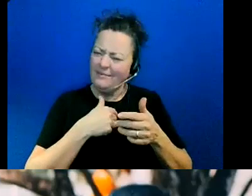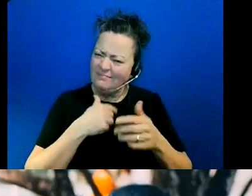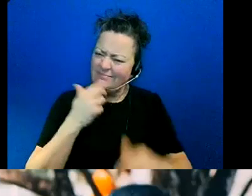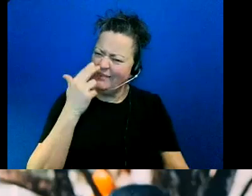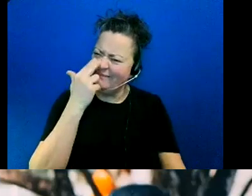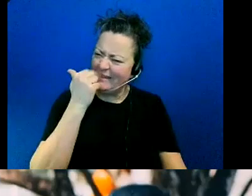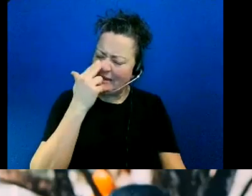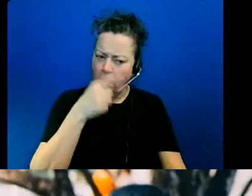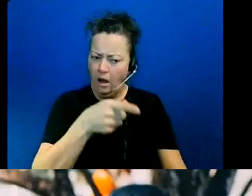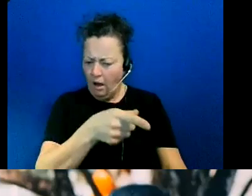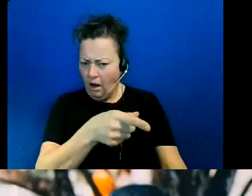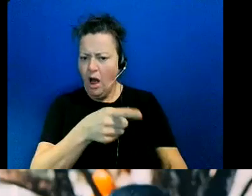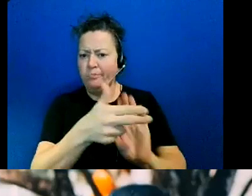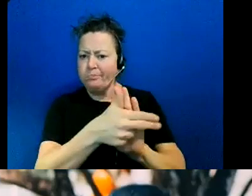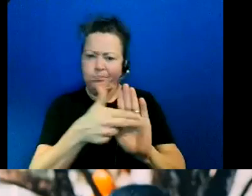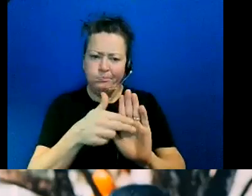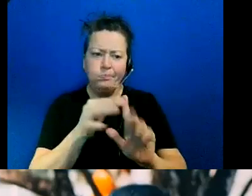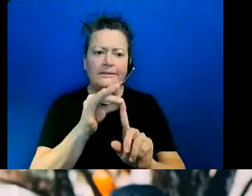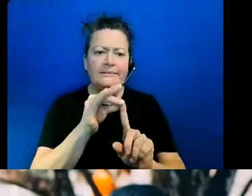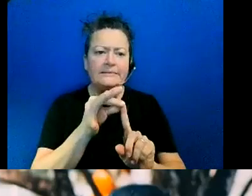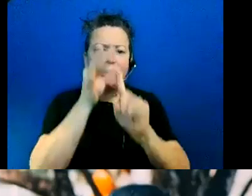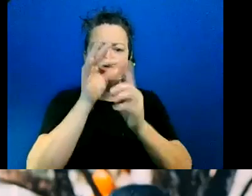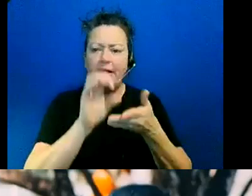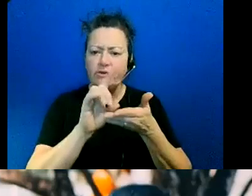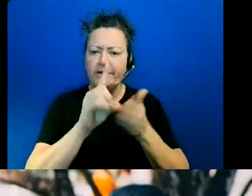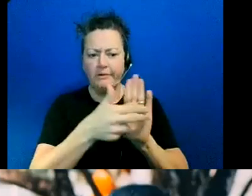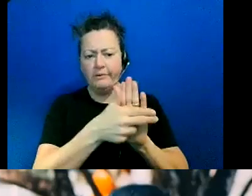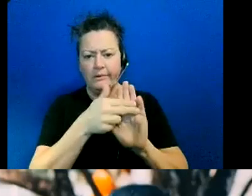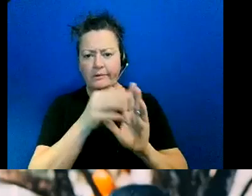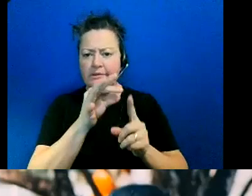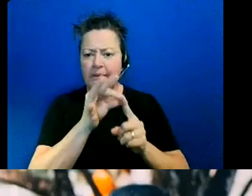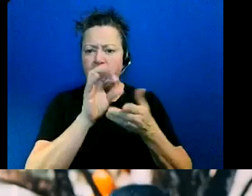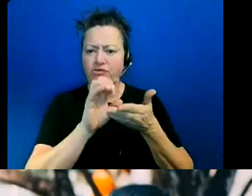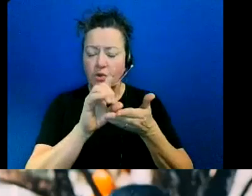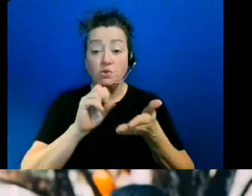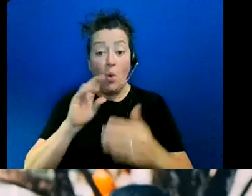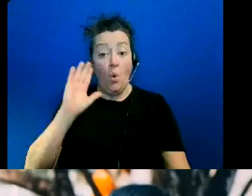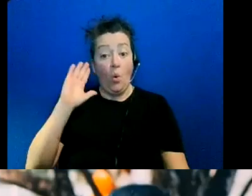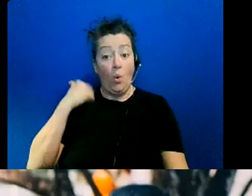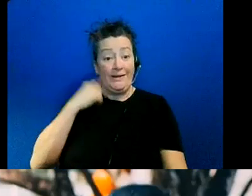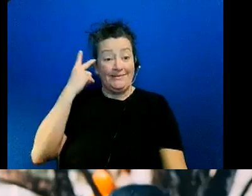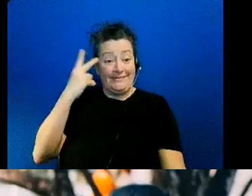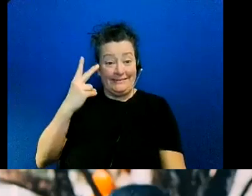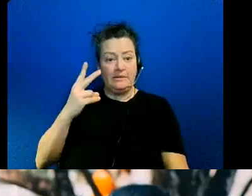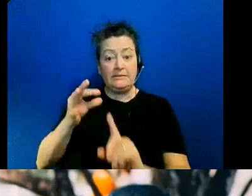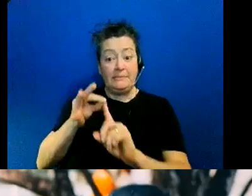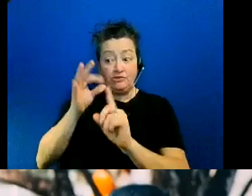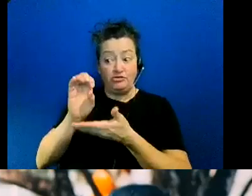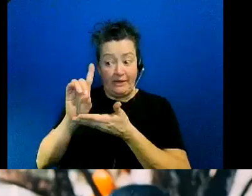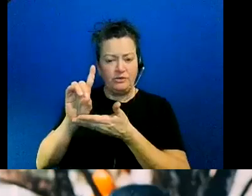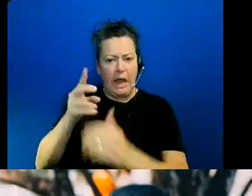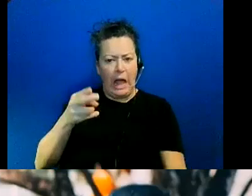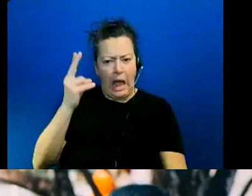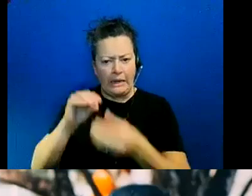services i do want to clarify that this gap on ells is way more pronounced